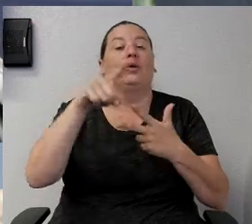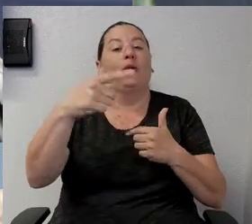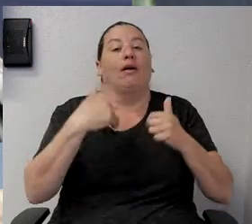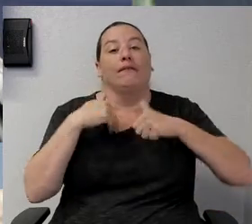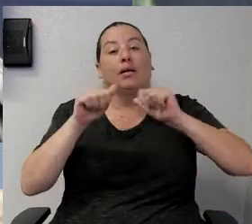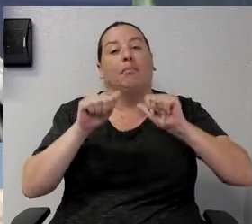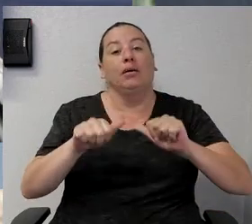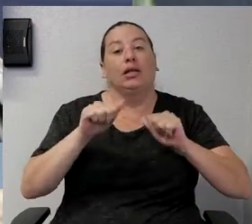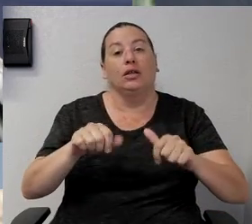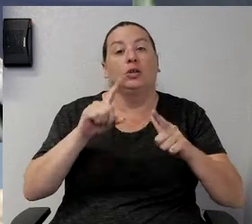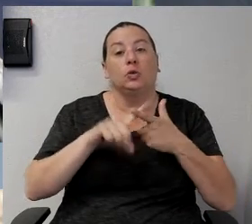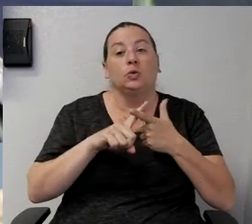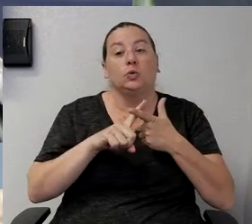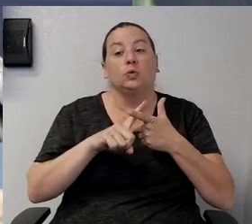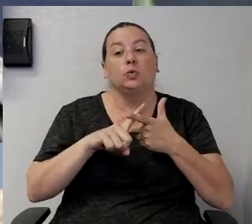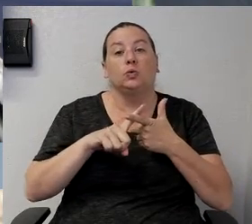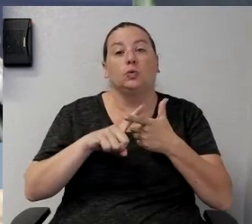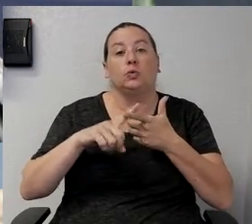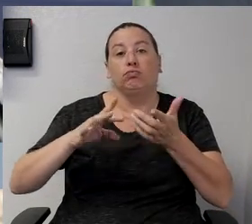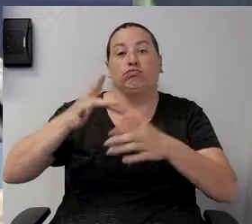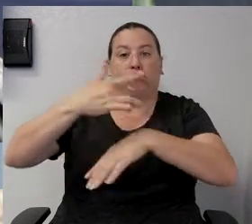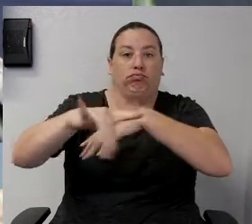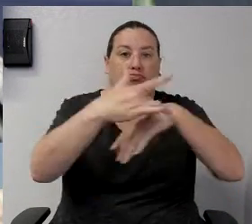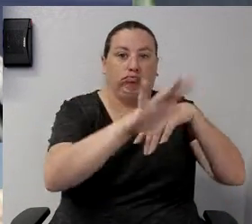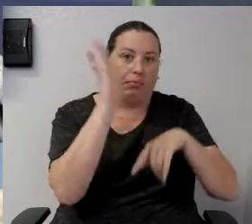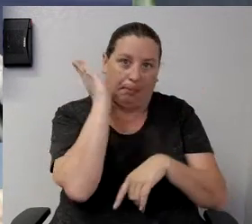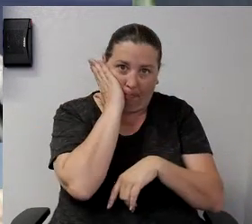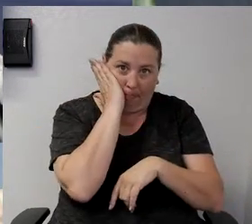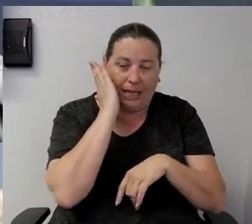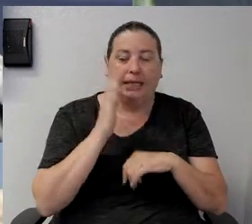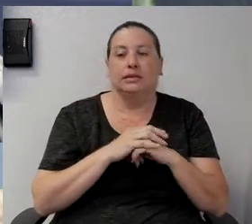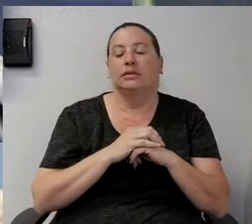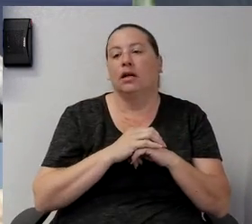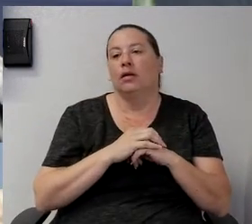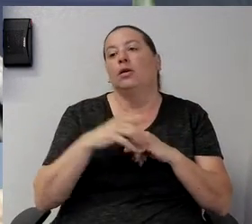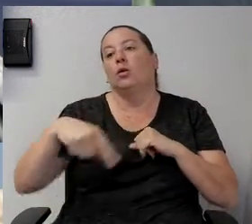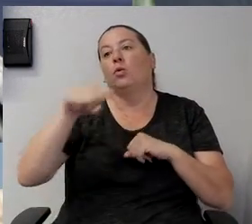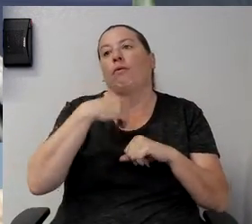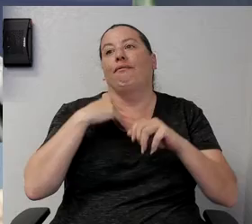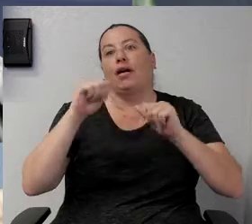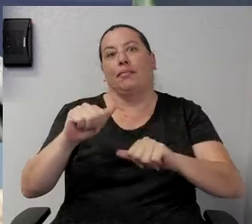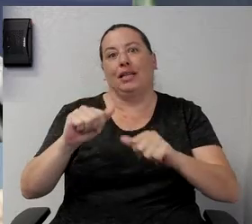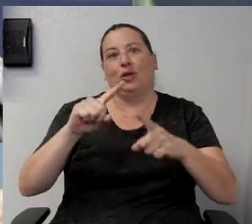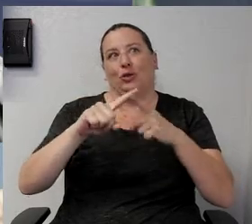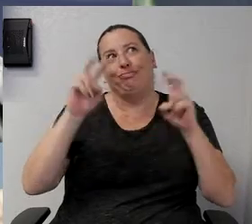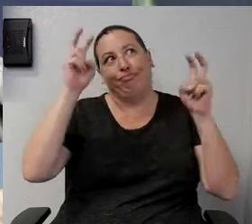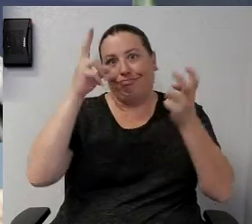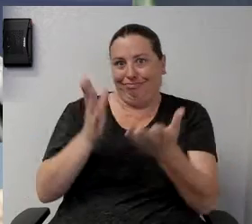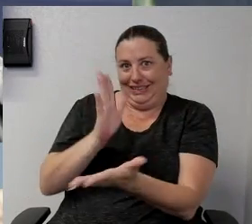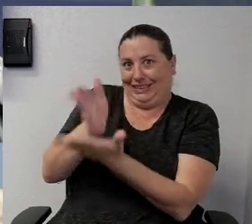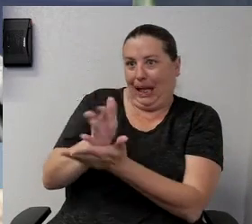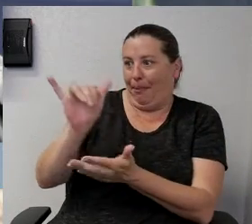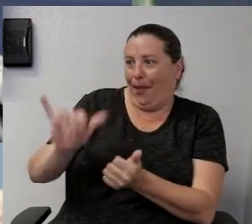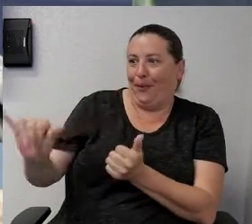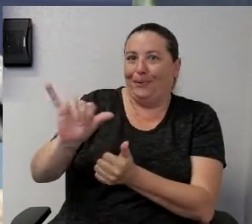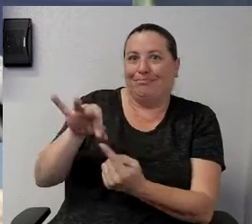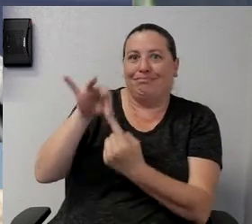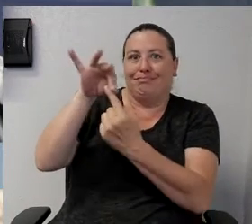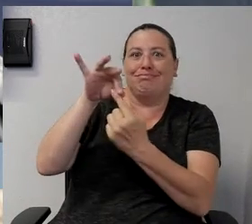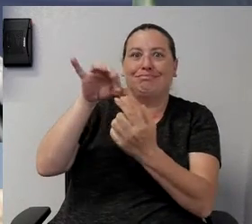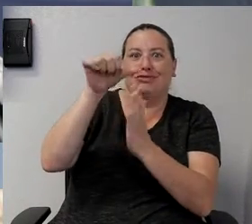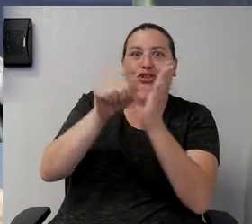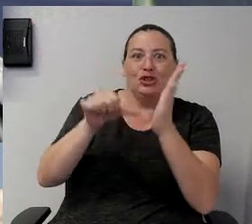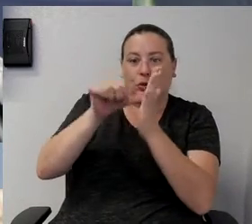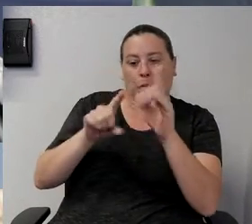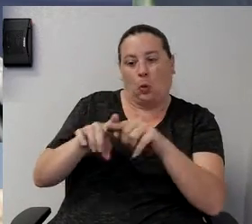to vacate beds so you have the ability to again stop those elective surgeries to open beds